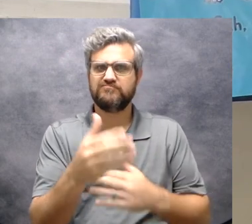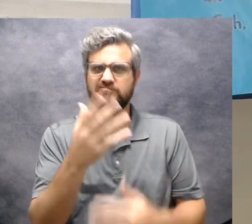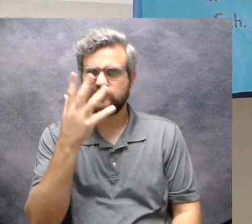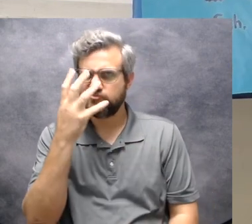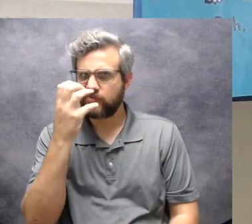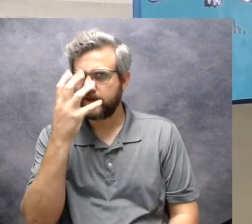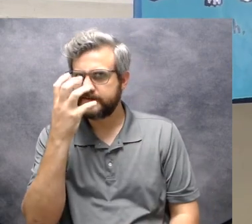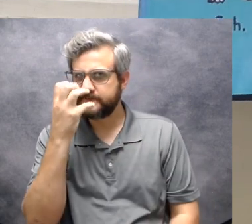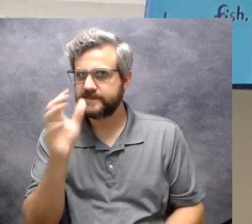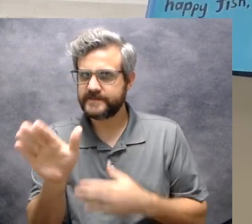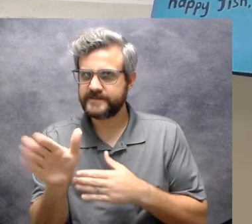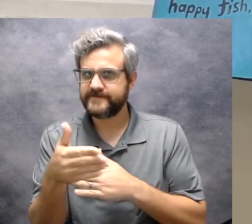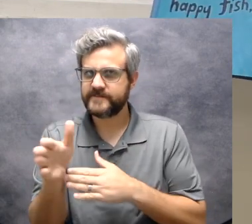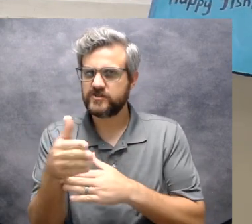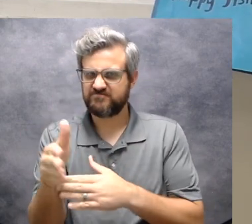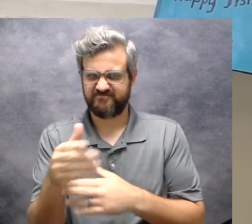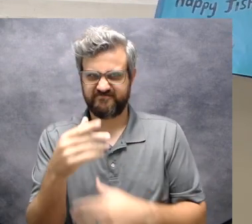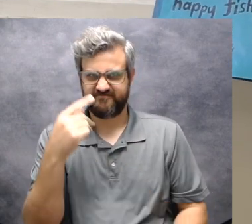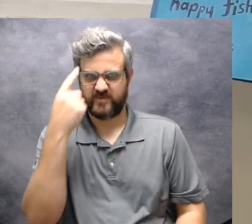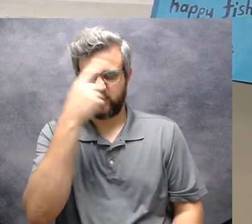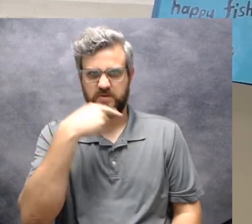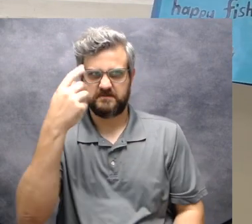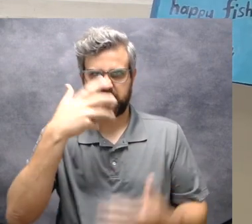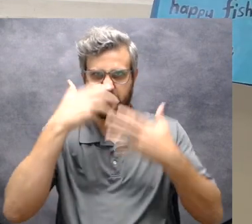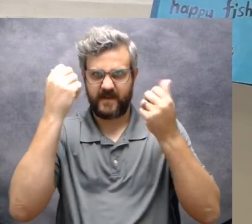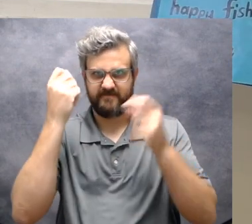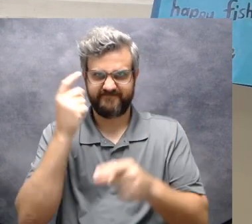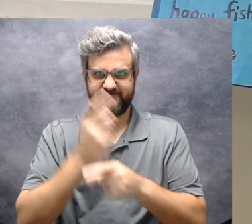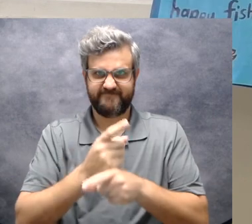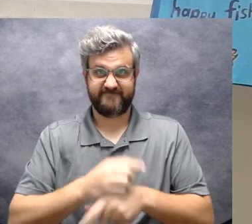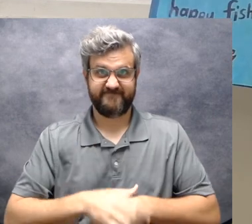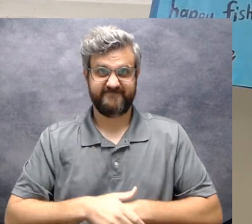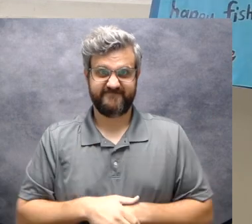Gripy fish. He looks angry, doesn't he?